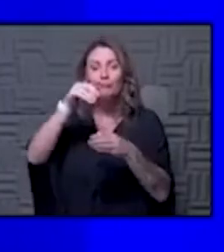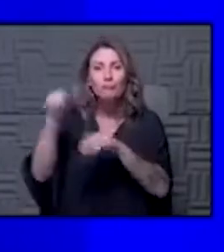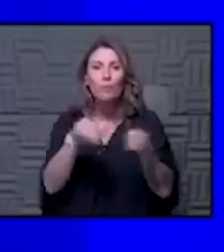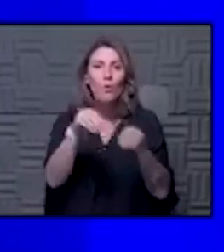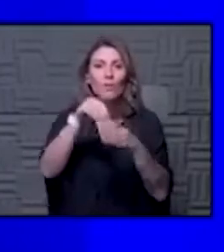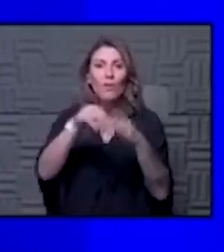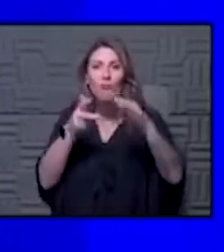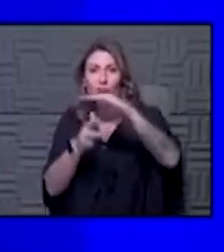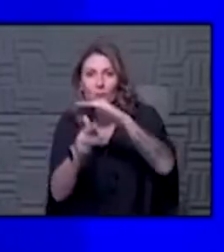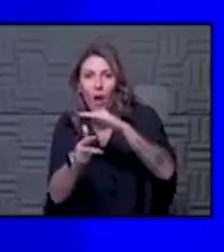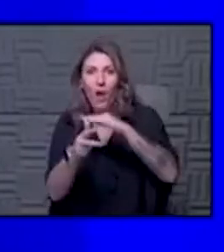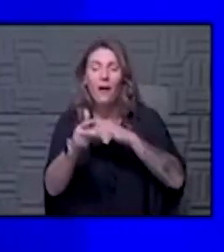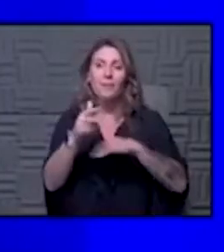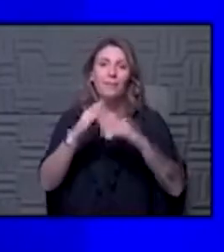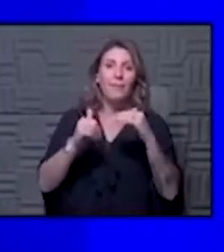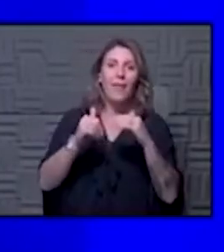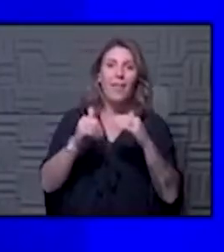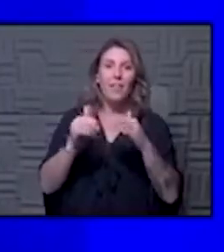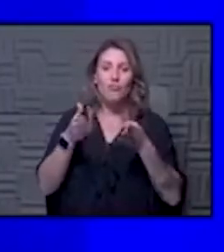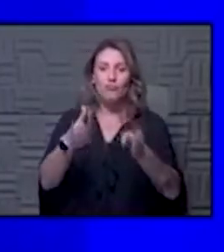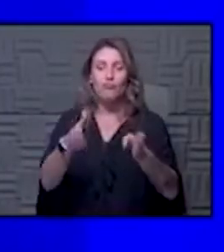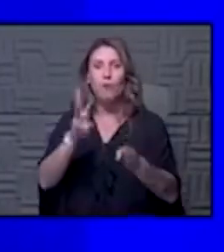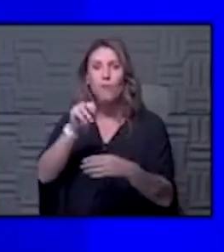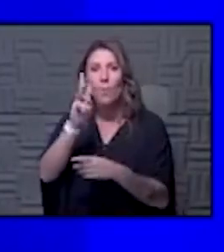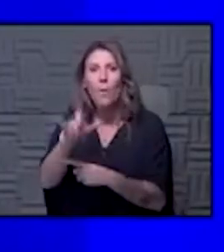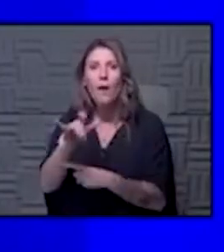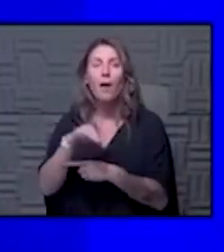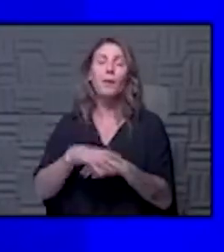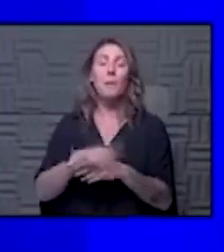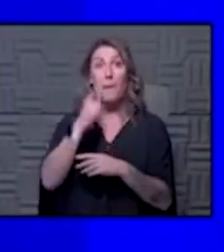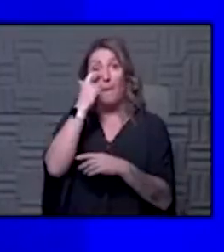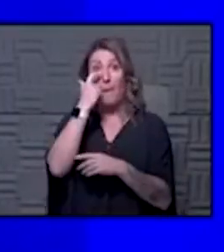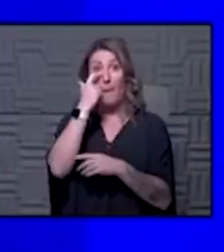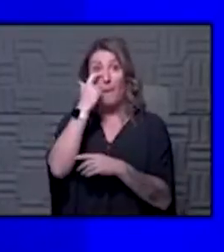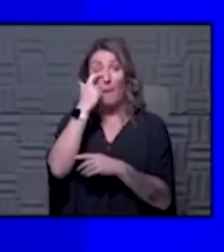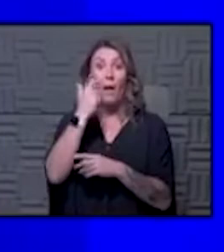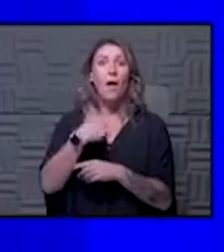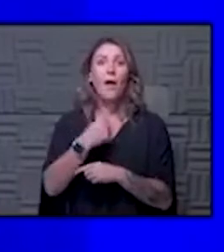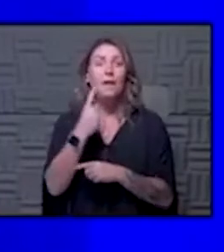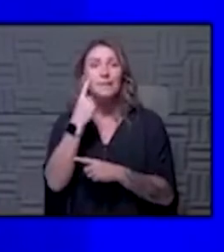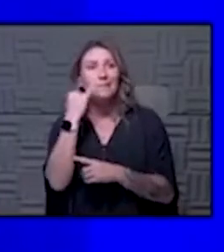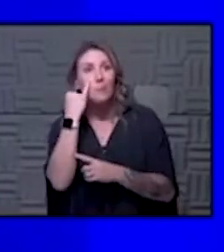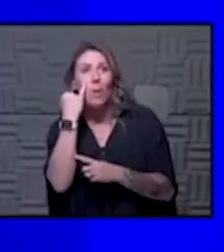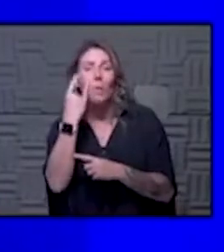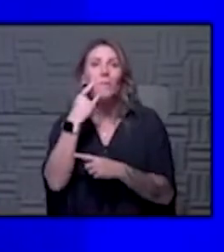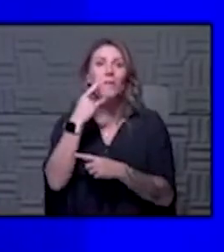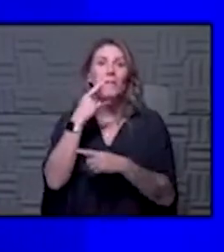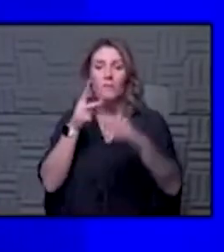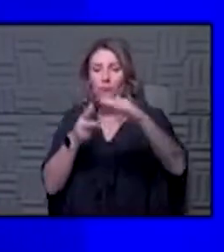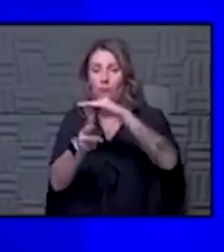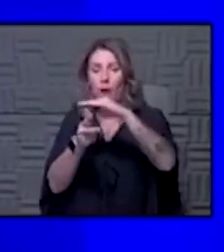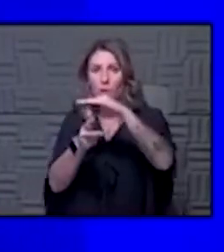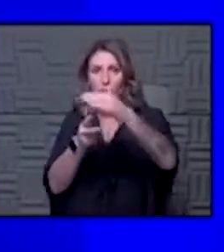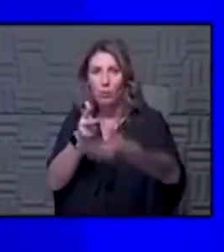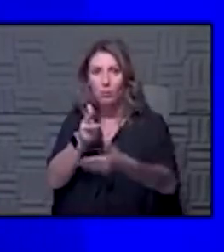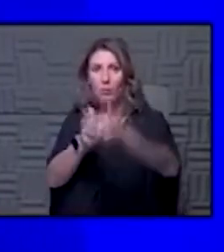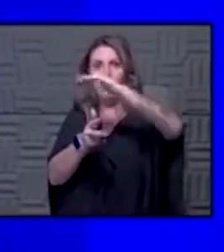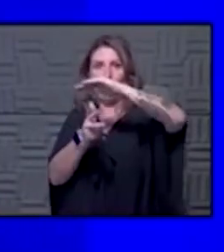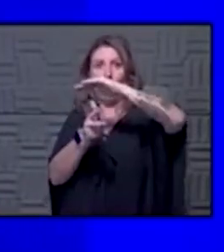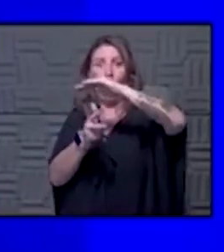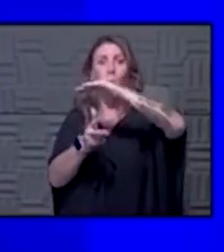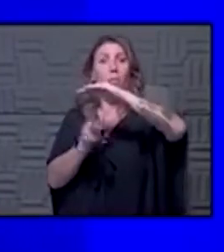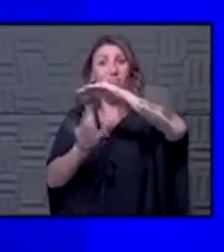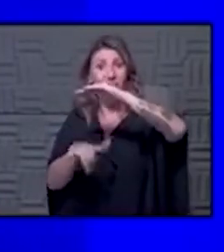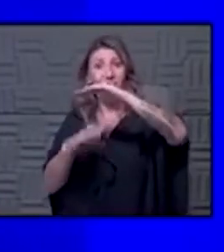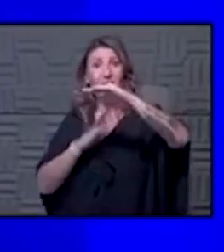their driveways I suppose if the garage door is open that's okay but if it's a closed garage you're still that's